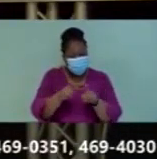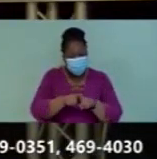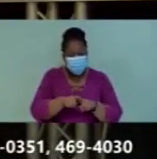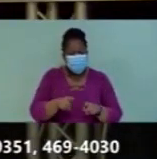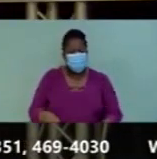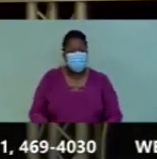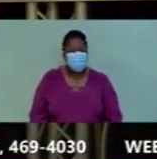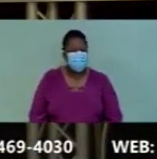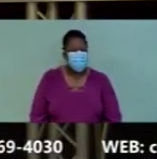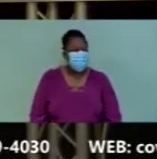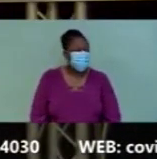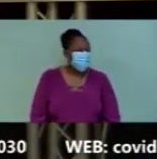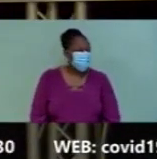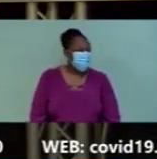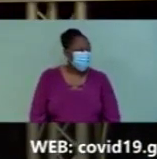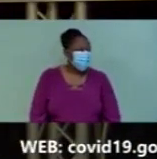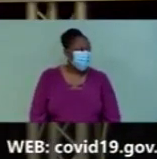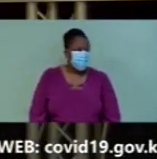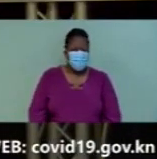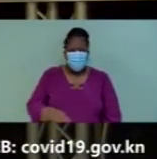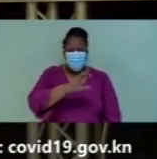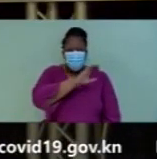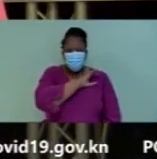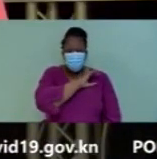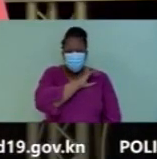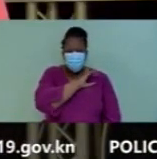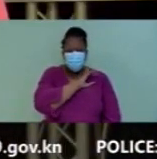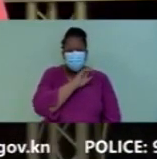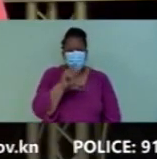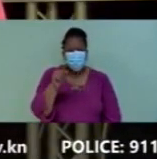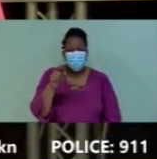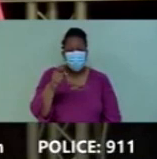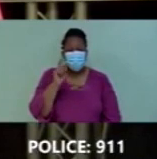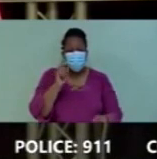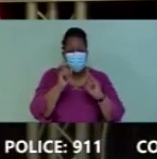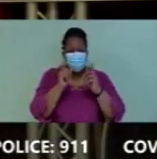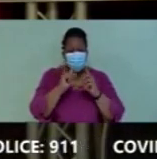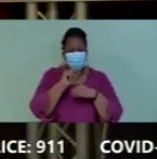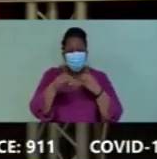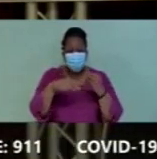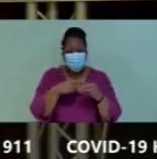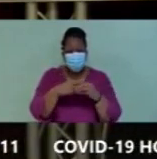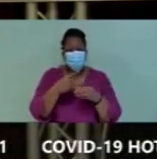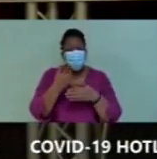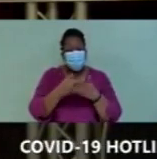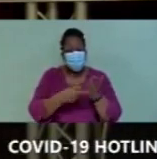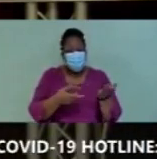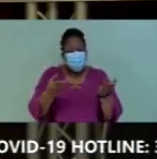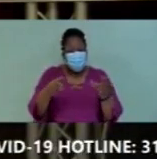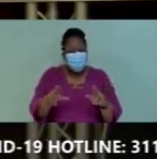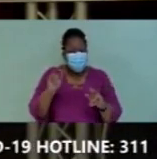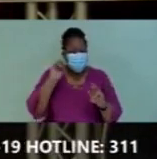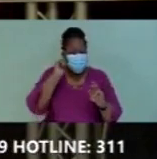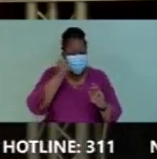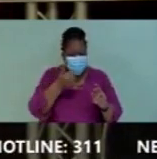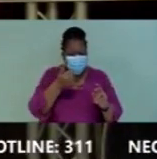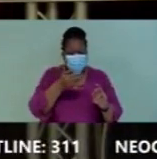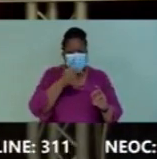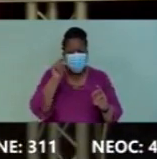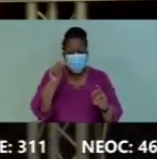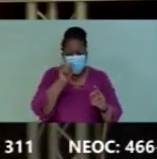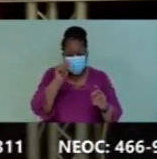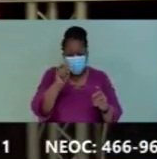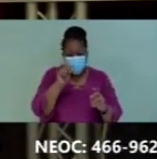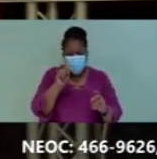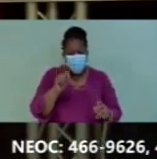isolation task force will be out ensuring that persons are adhering to the rules as no effort will be spared to protect the